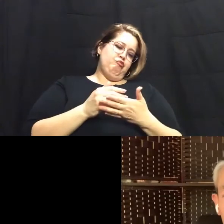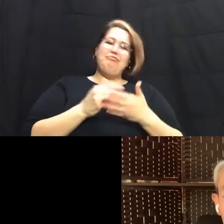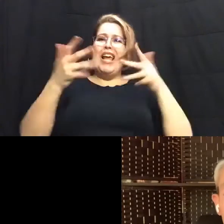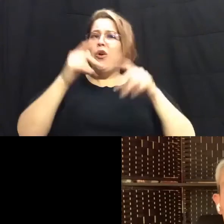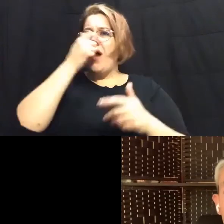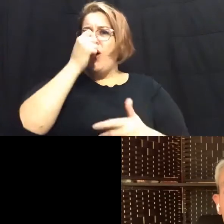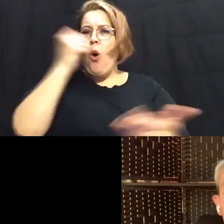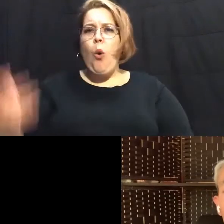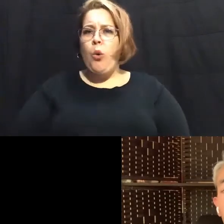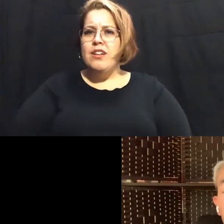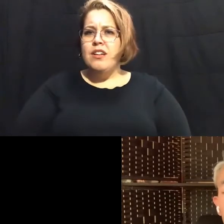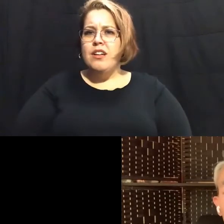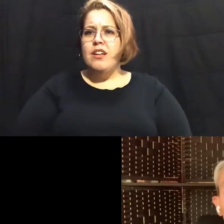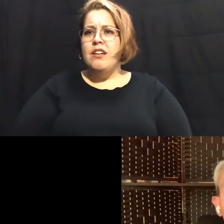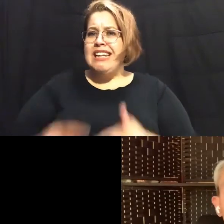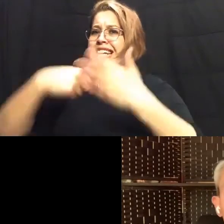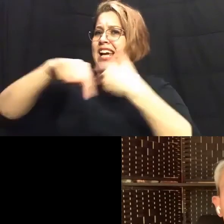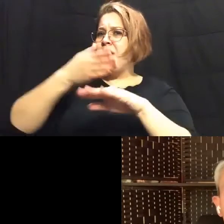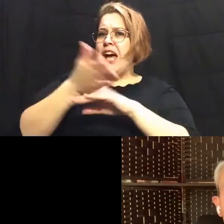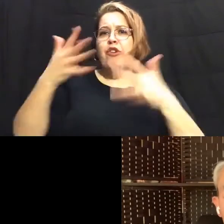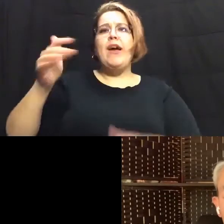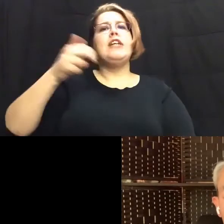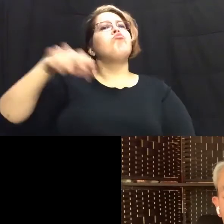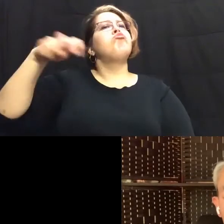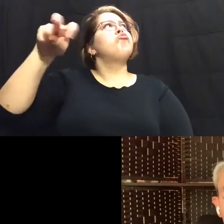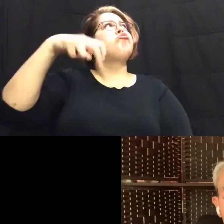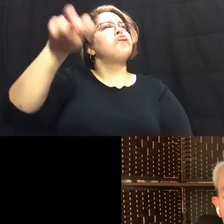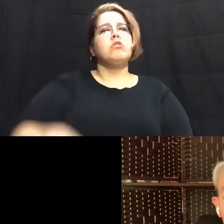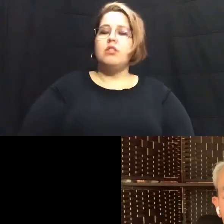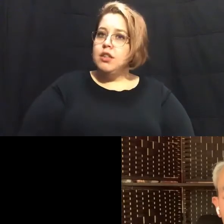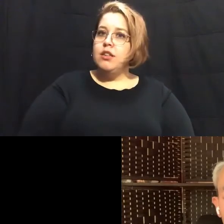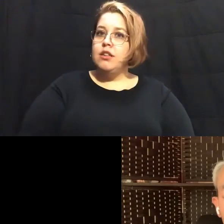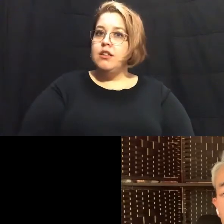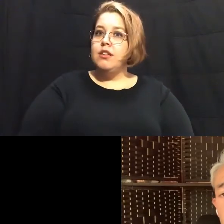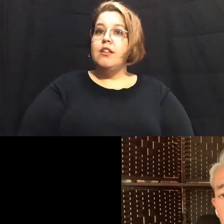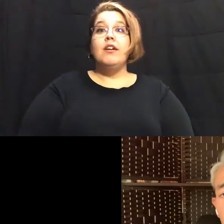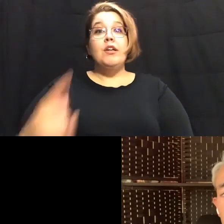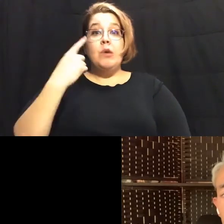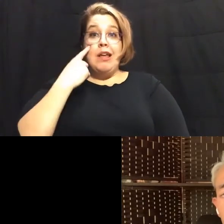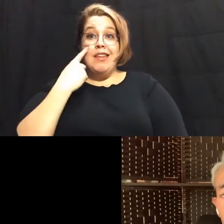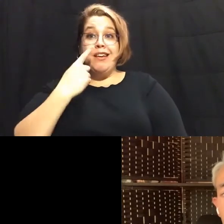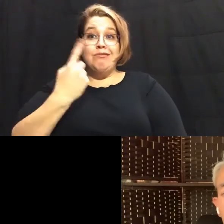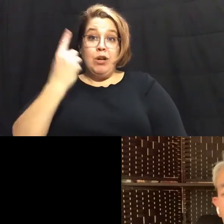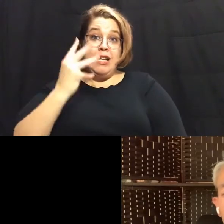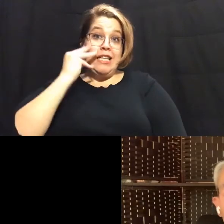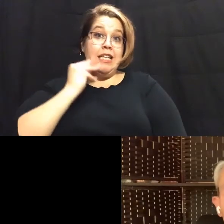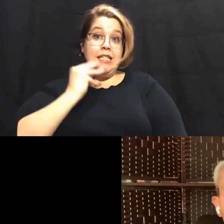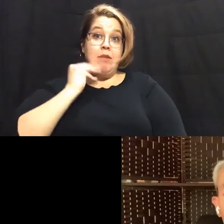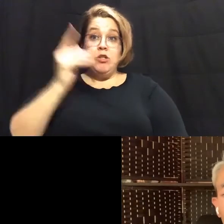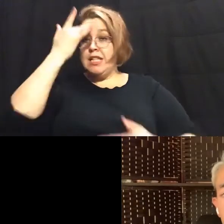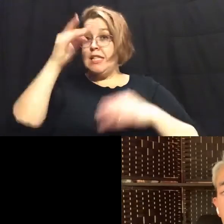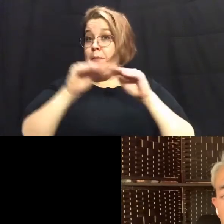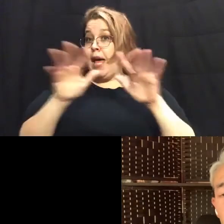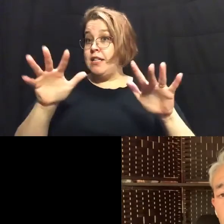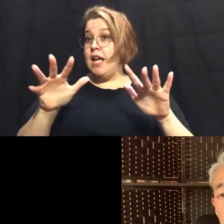the next week after traveling so i think that that um one of the experiences through this pandemic and how